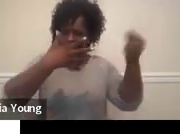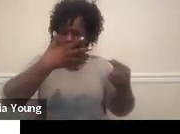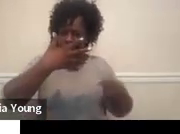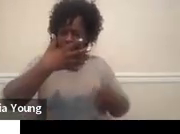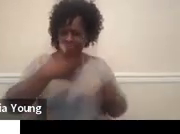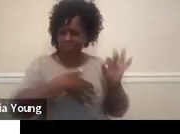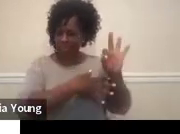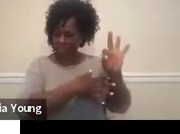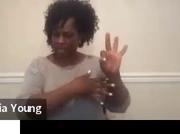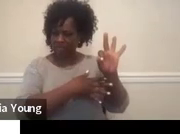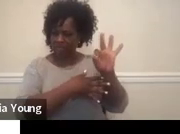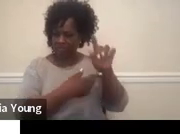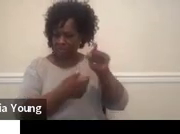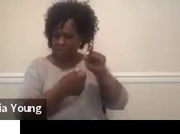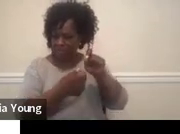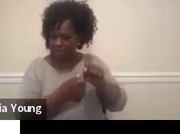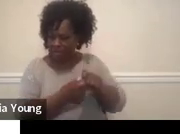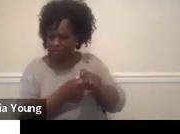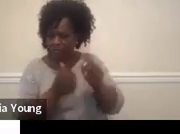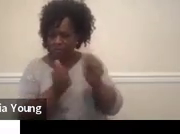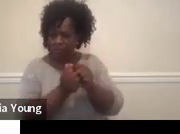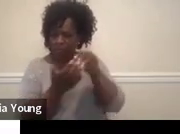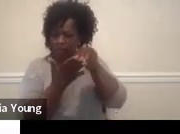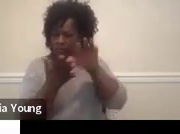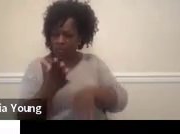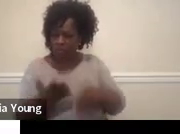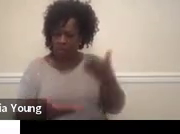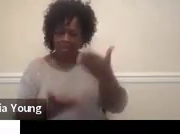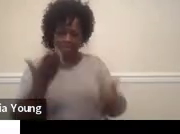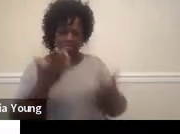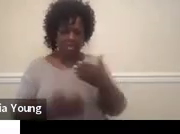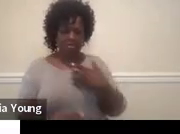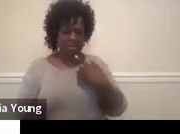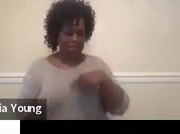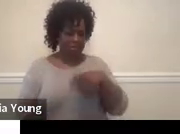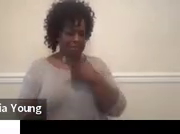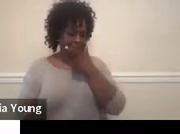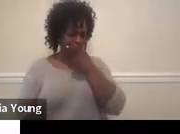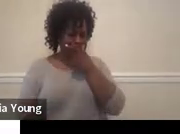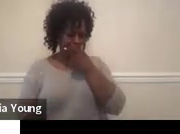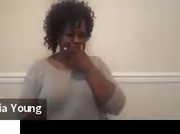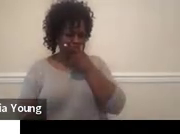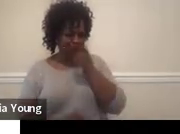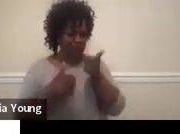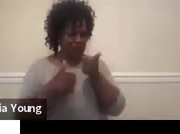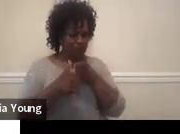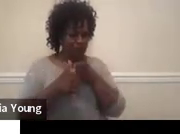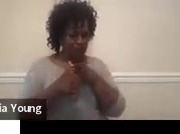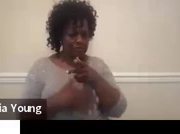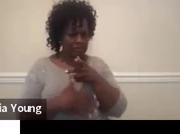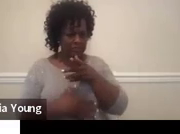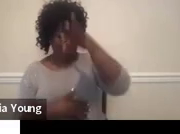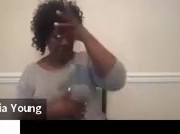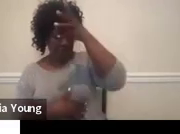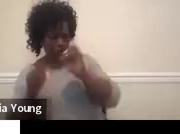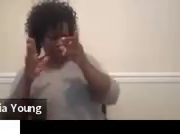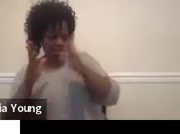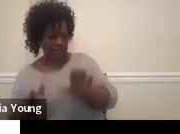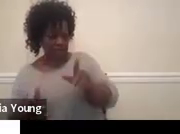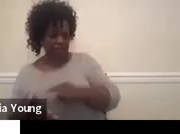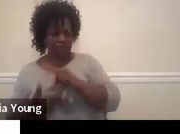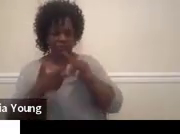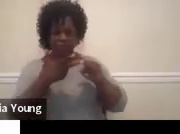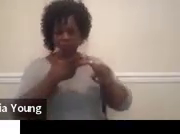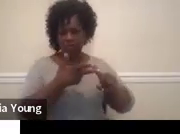was looking for things that I was going to do with a kid, I probably would be like, huh, first of all, it's for parent or educators. And third of all,